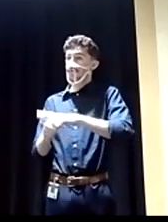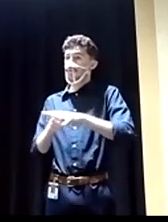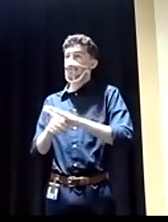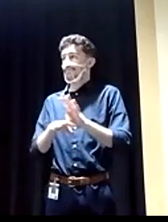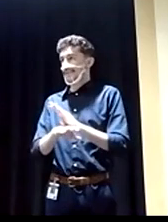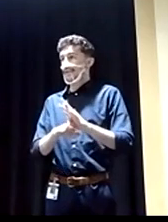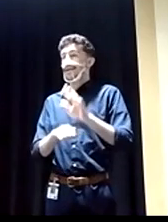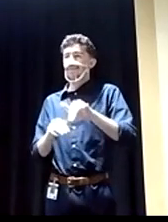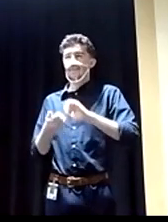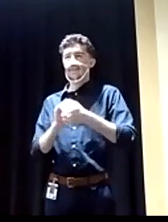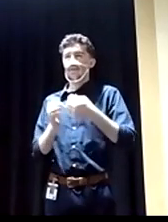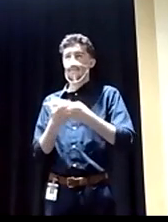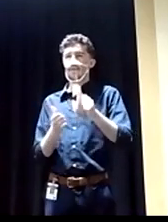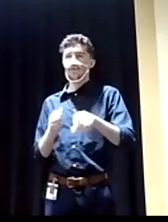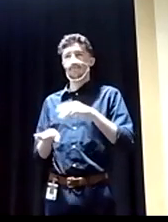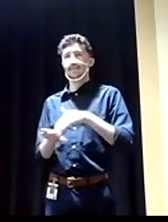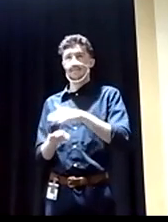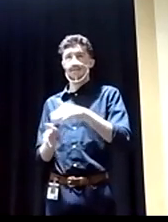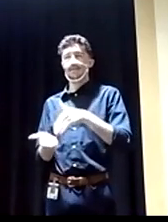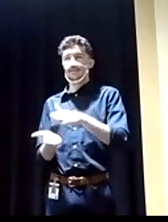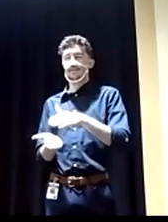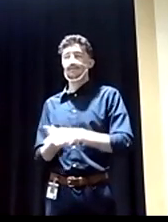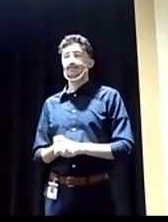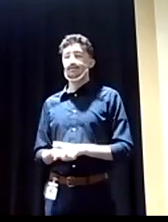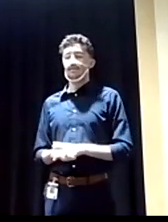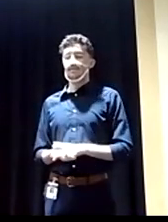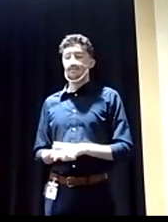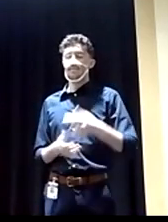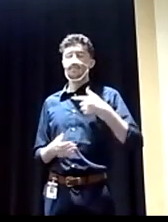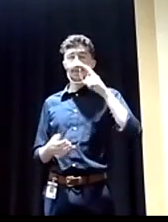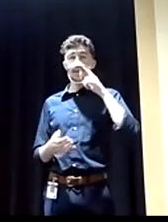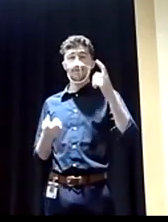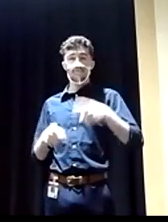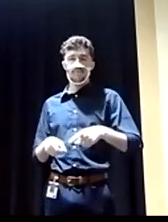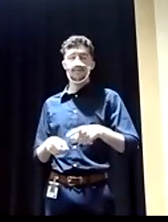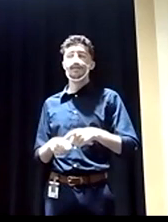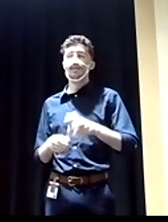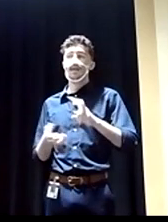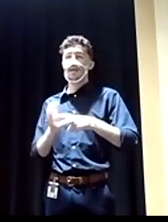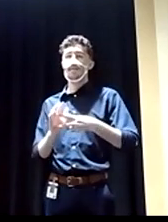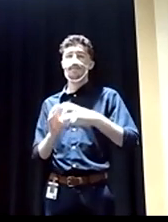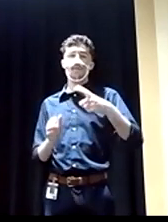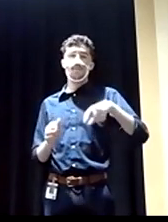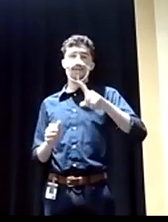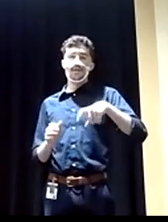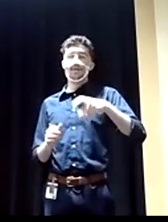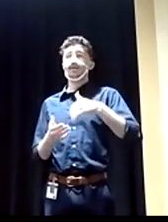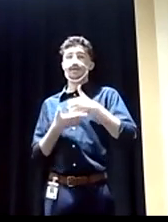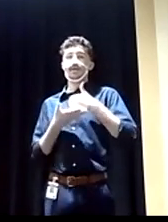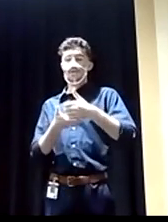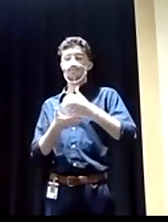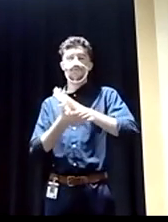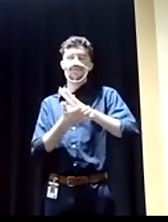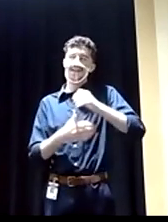get spent through our foreign aid. I do agree that we need to help with schools. I don't like the word steward,